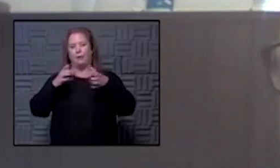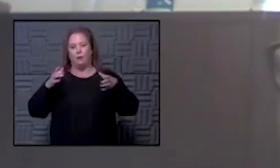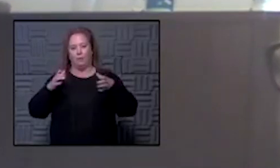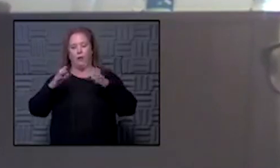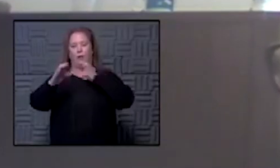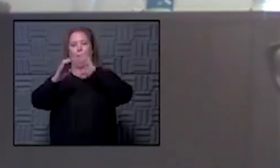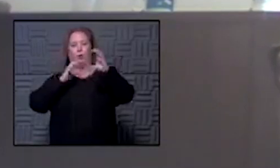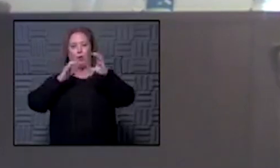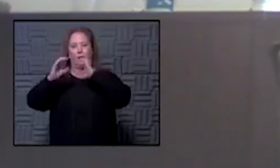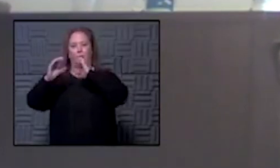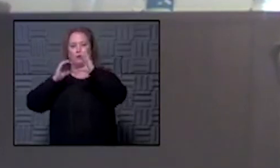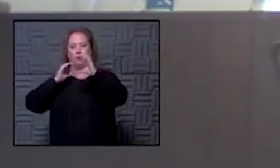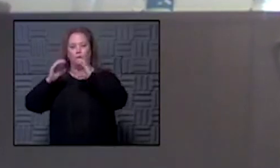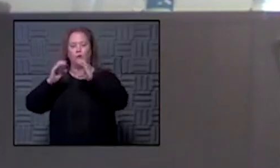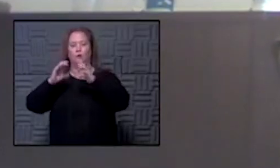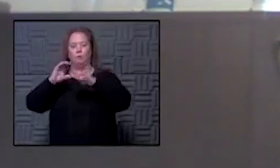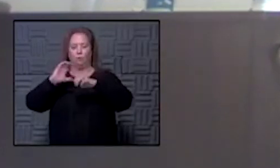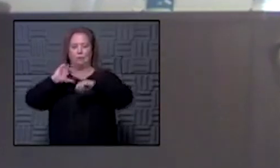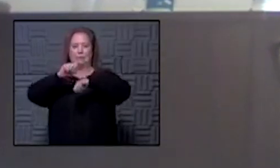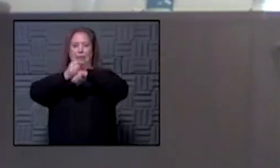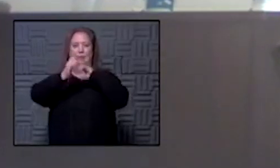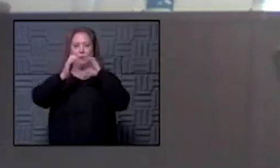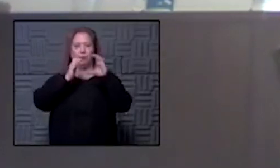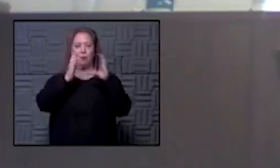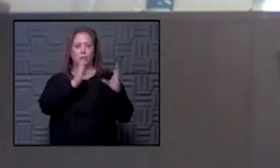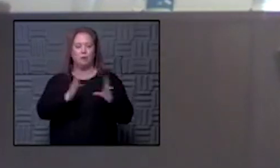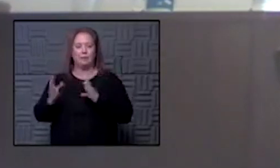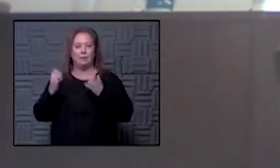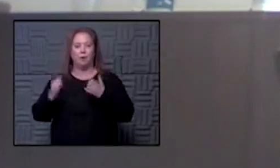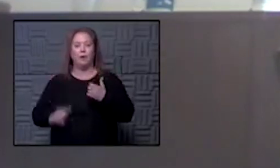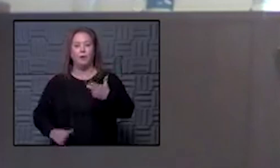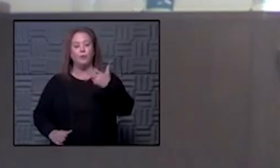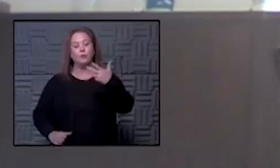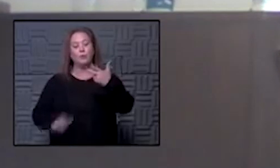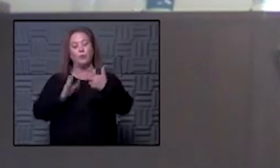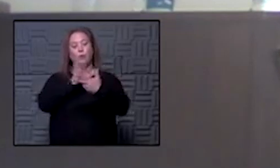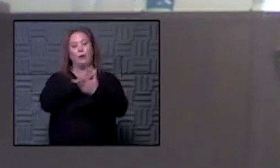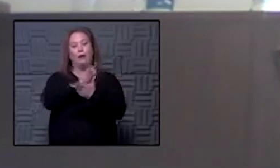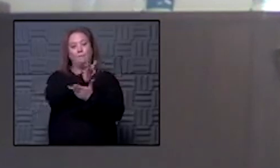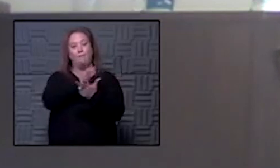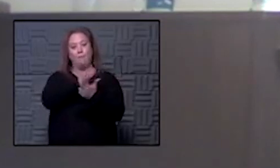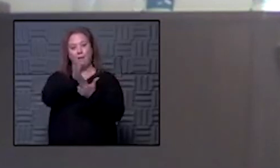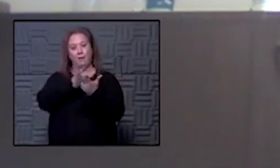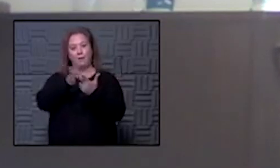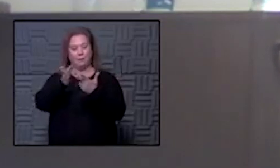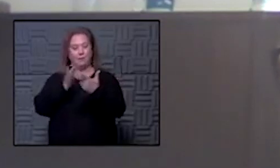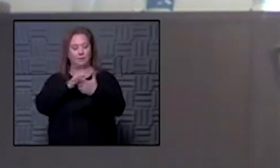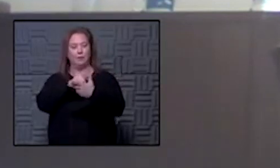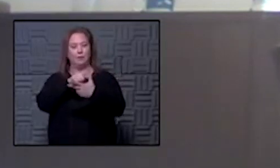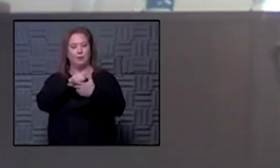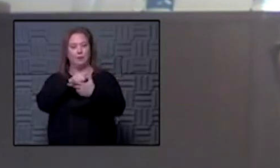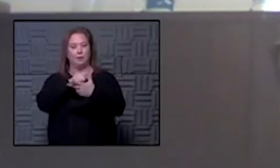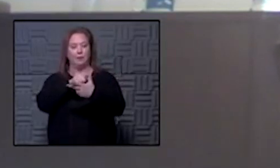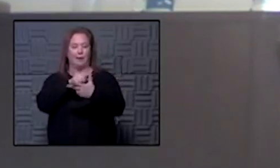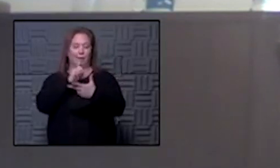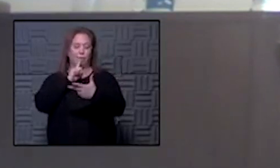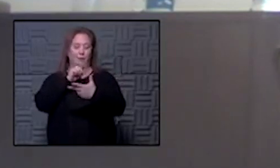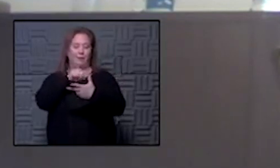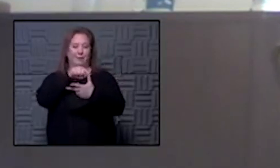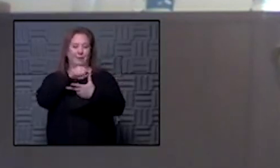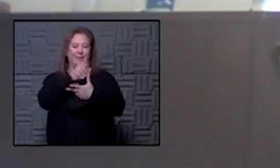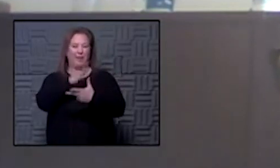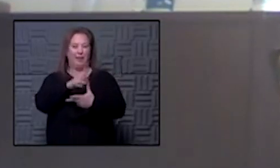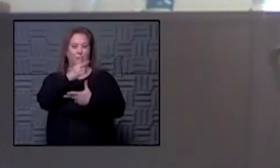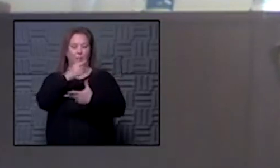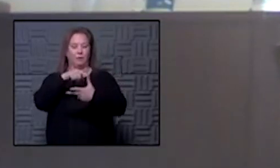we're working on communication plans now uh there are three phases of the vaccine and actually the first phase is is divided into two parts uh